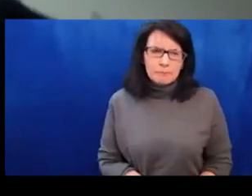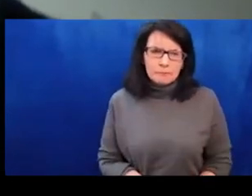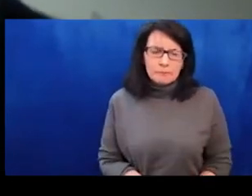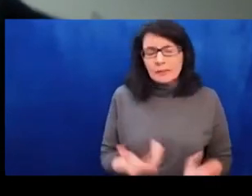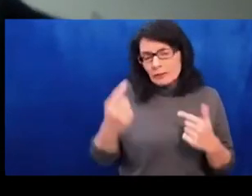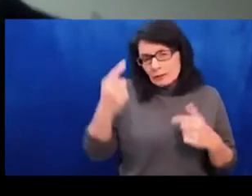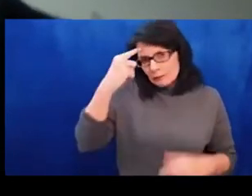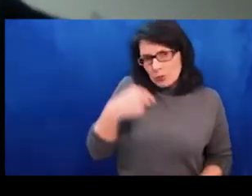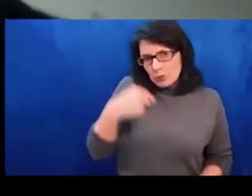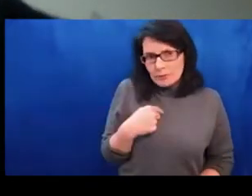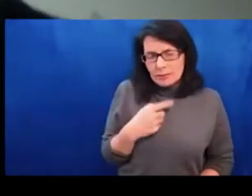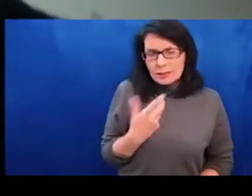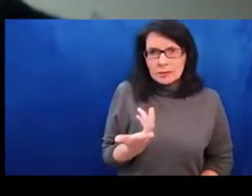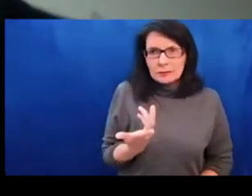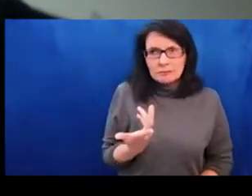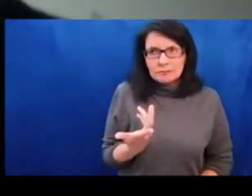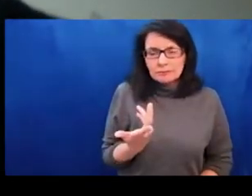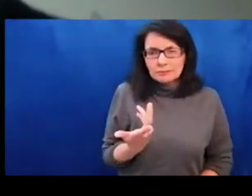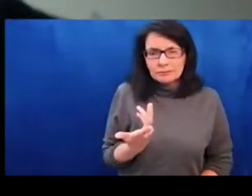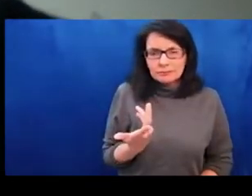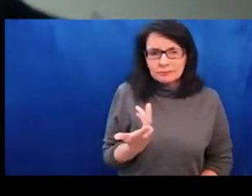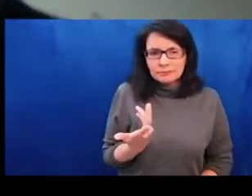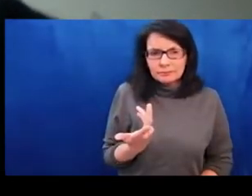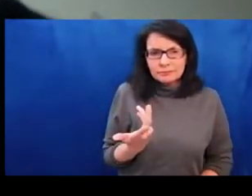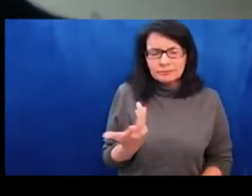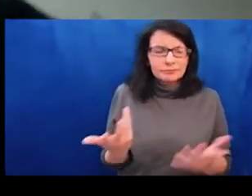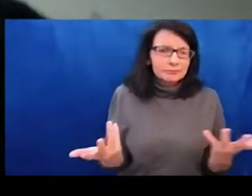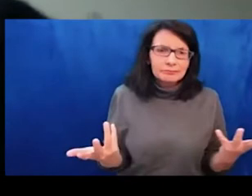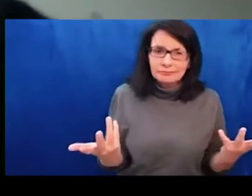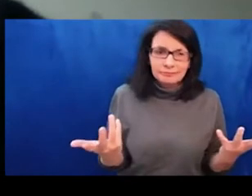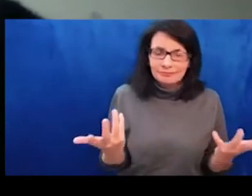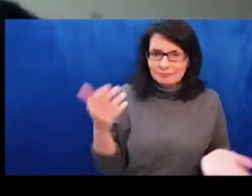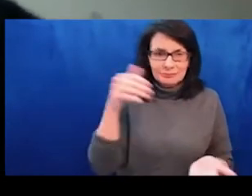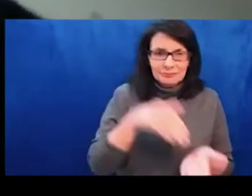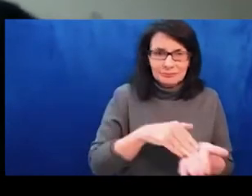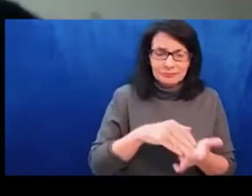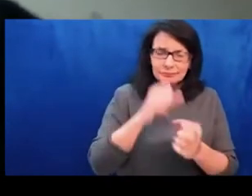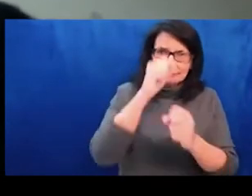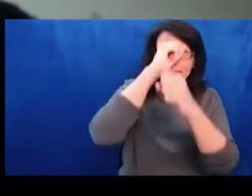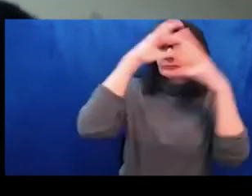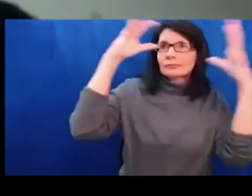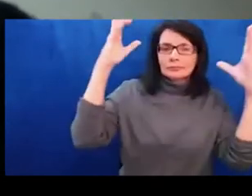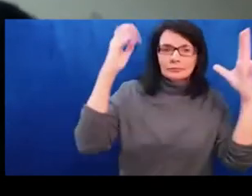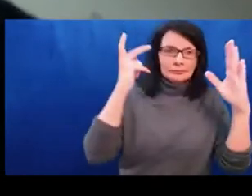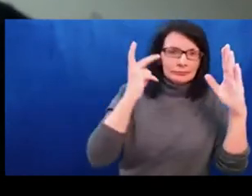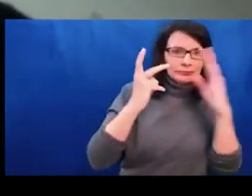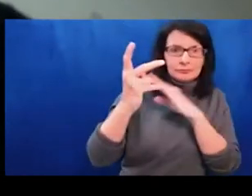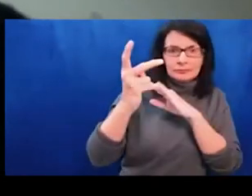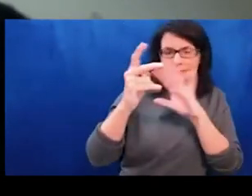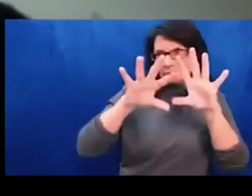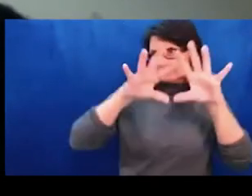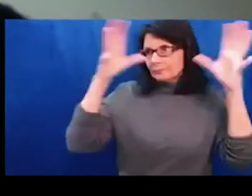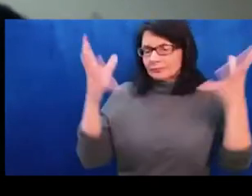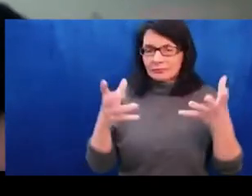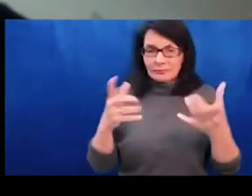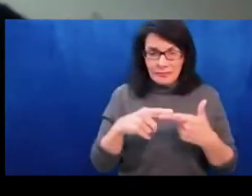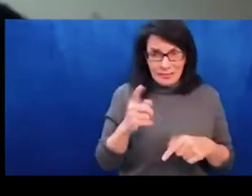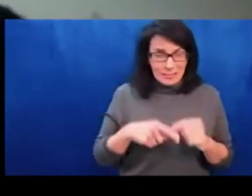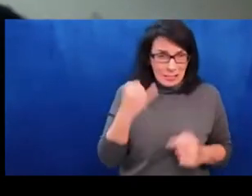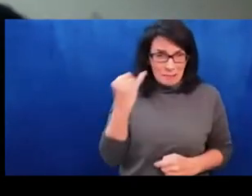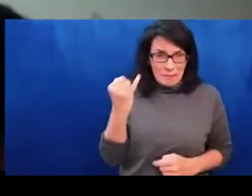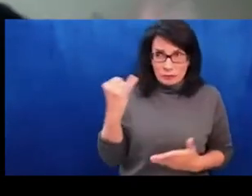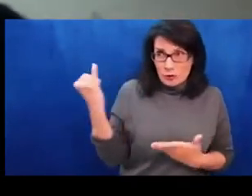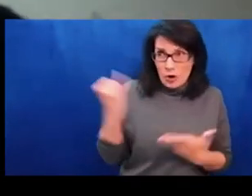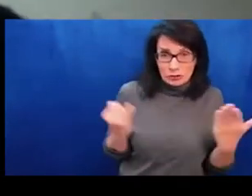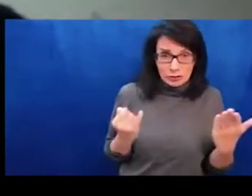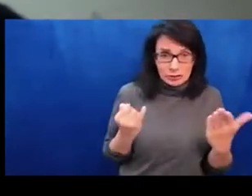by that. It seems that existing systems are not functioning. They're not protecting us anymore. We need to think